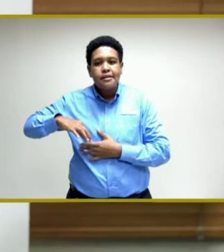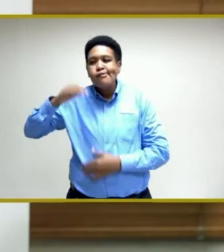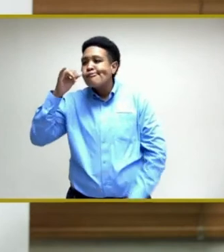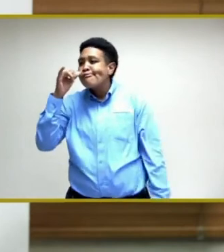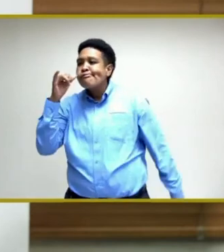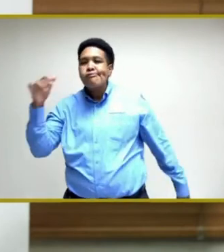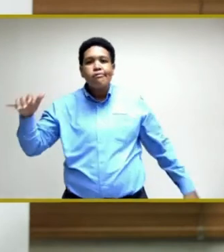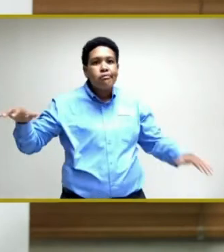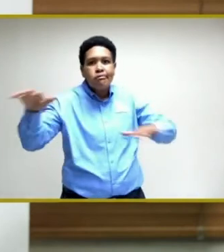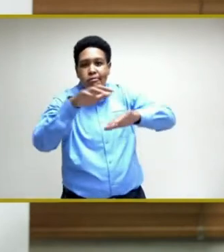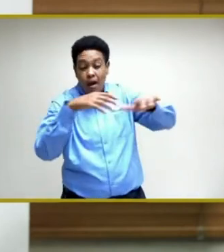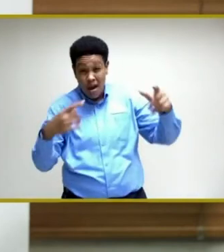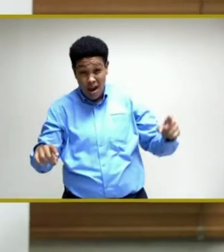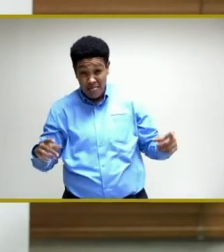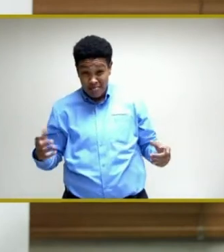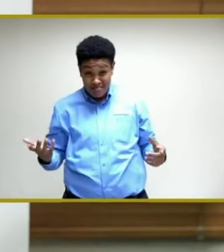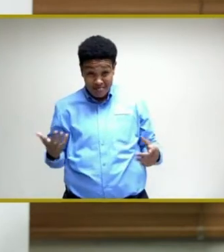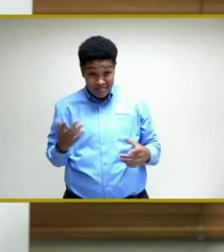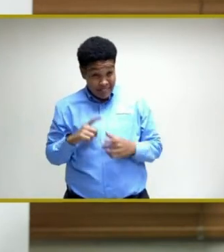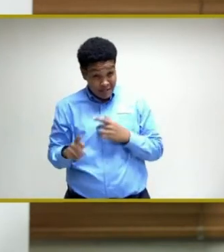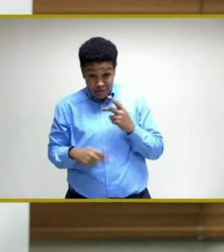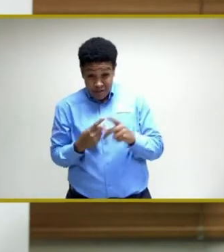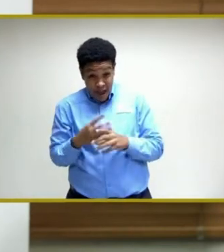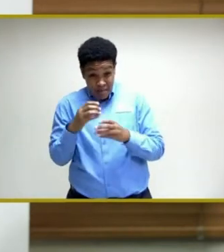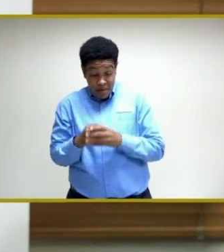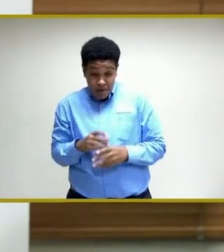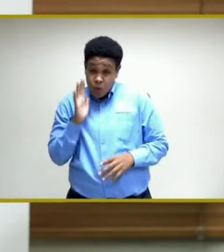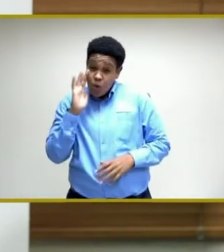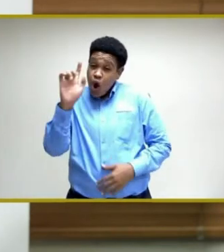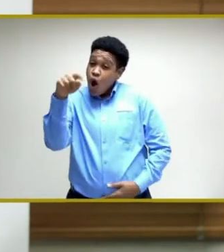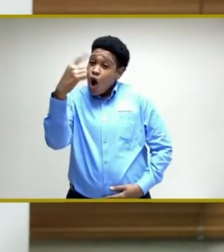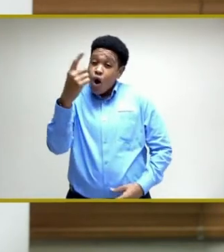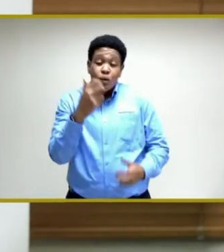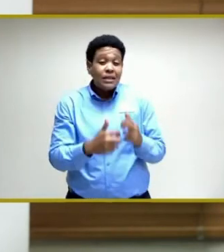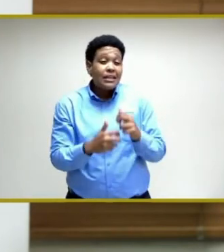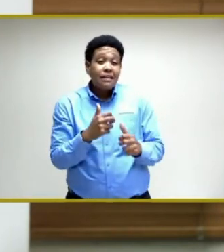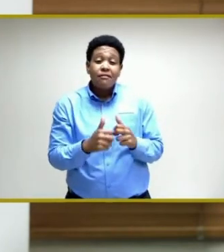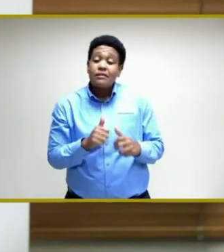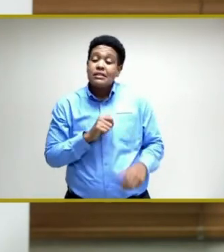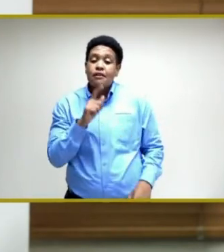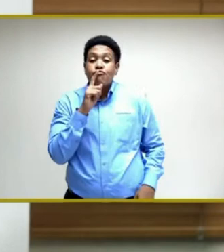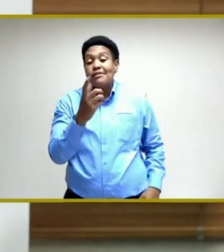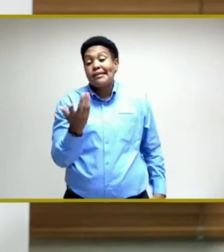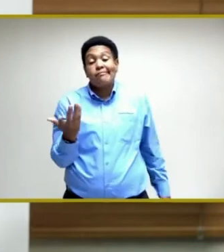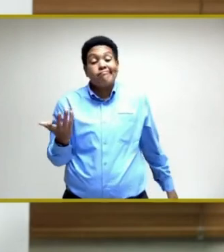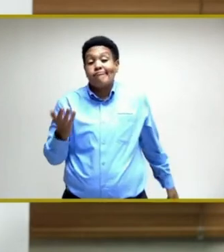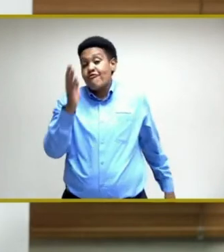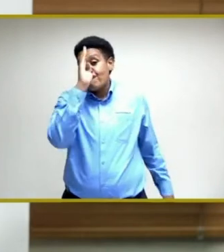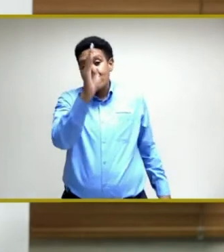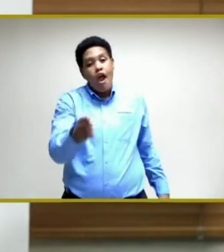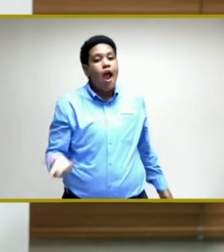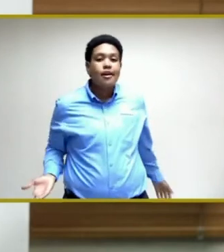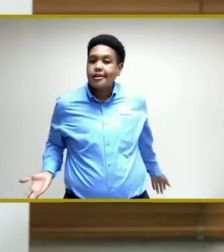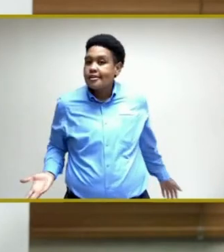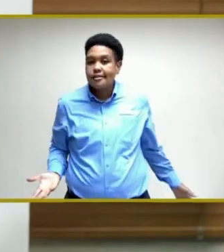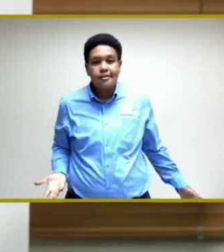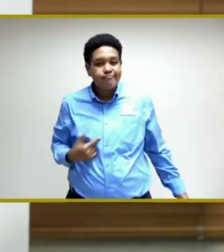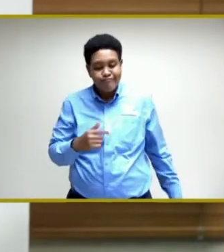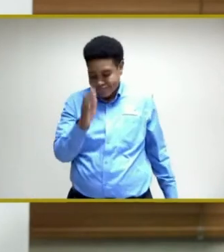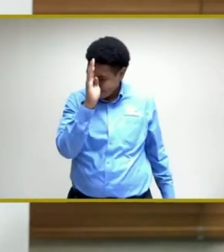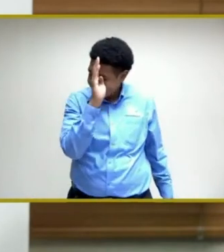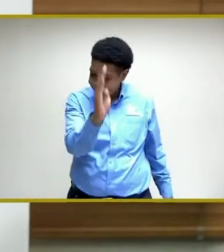And, frankly speaking, it would always have been difficult. And I'm being very frank in